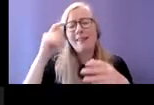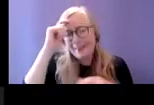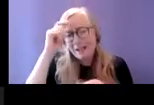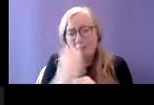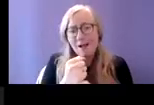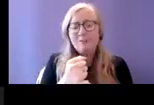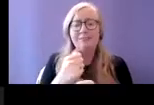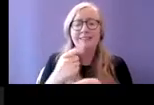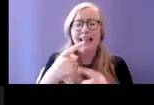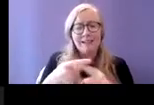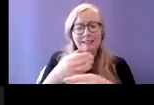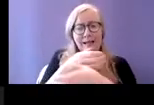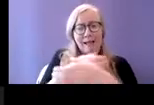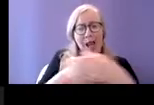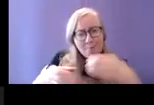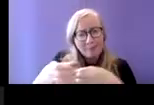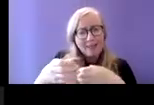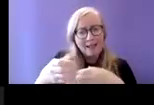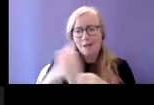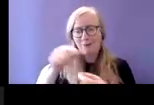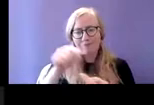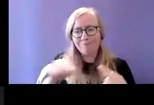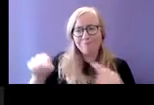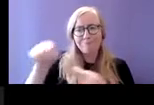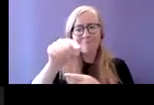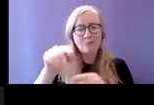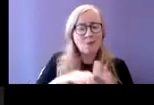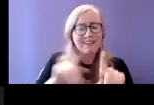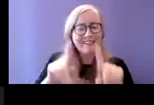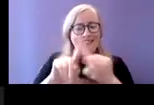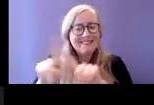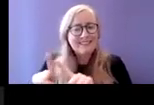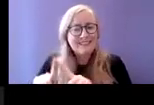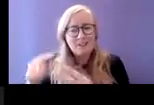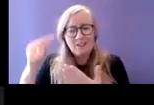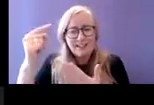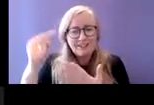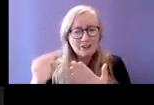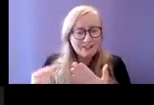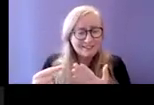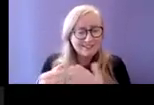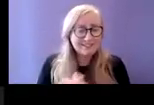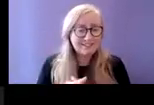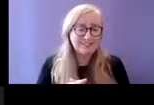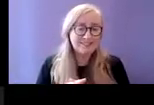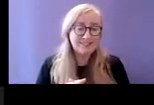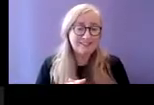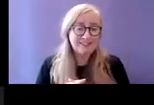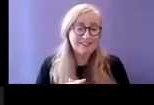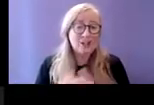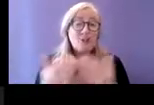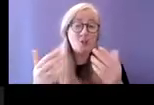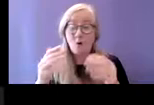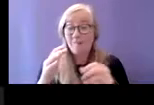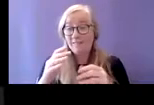one area that could be benefit to those on the autistic spectrum is that a counseling service be in action